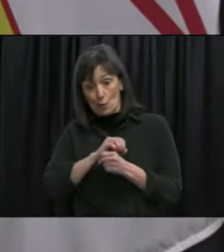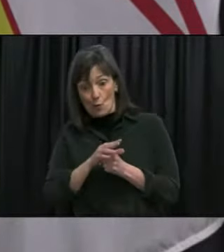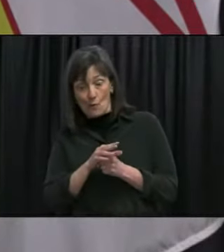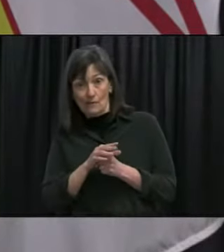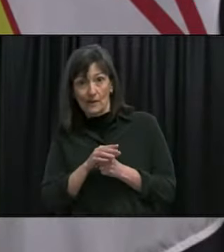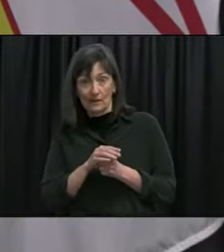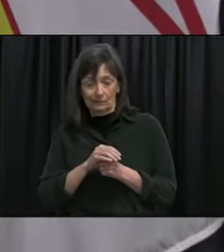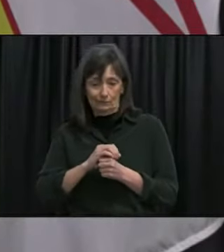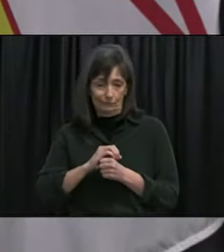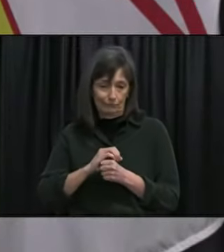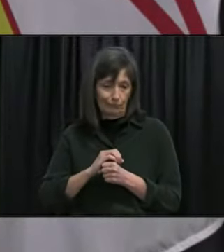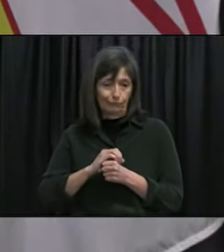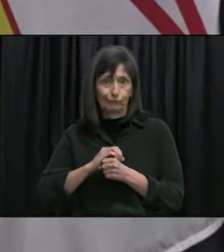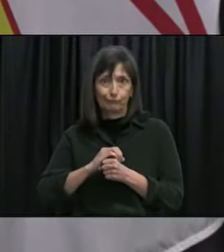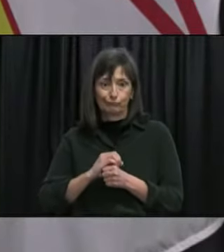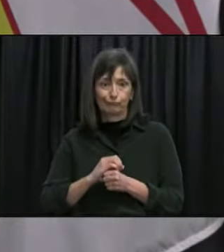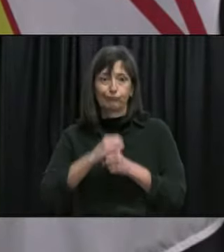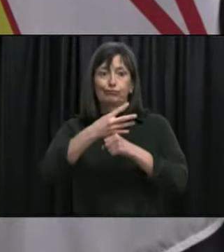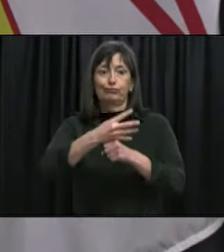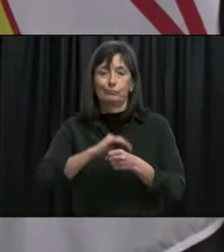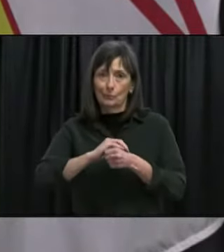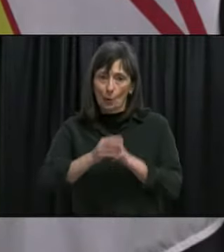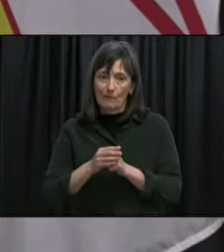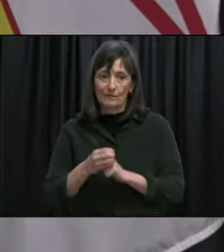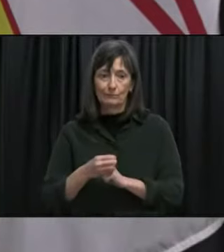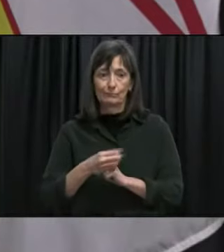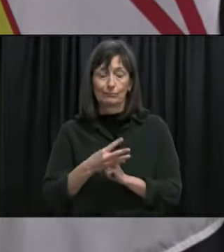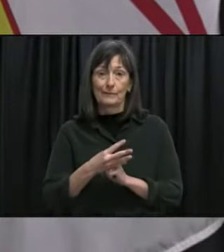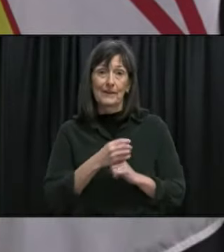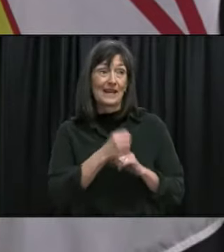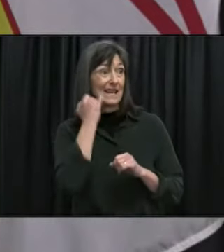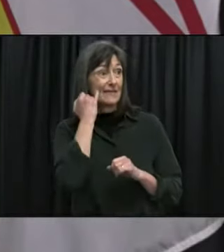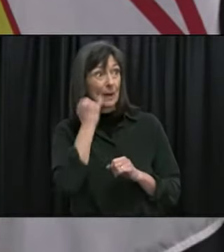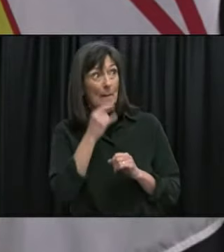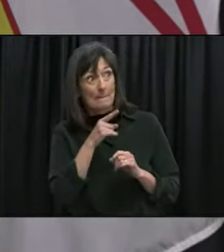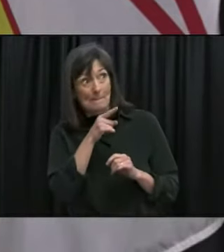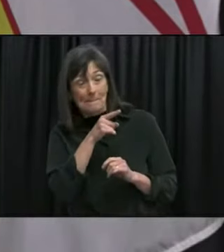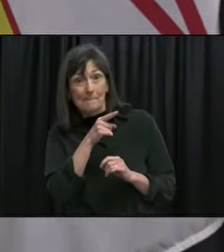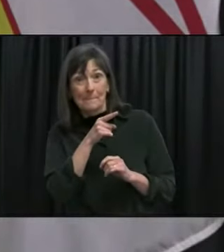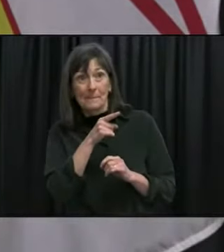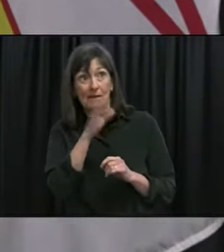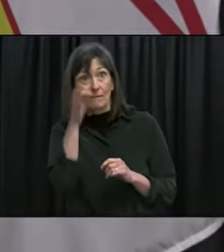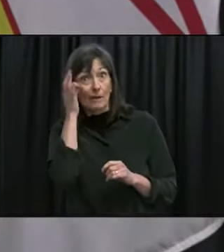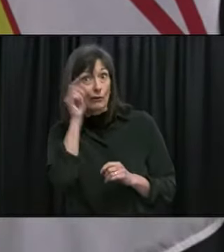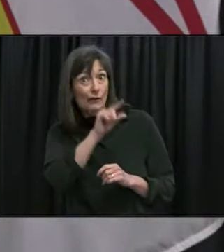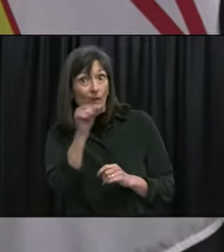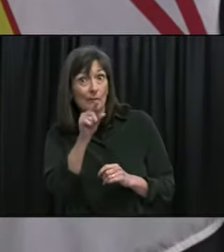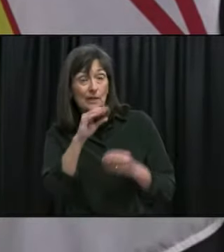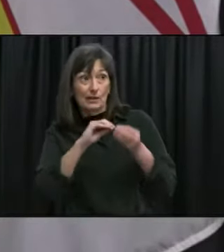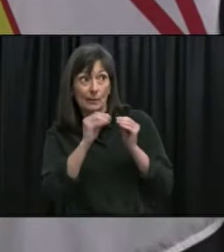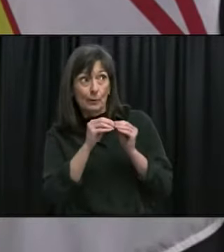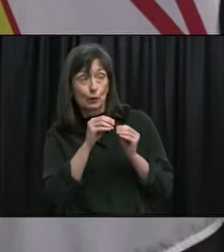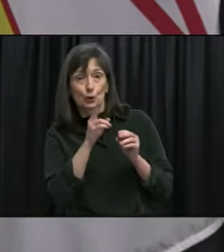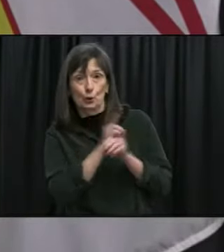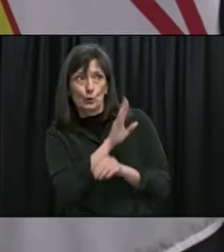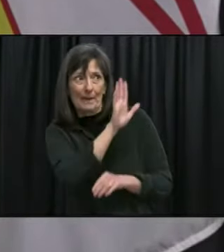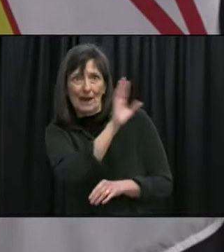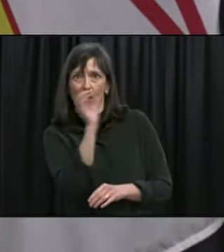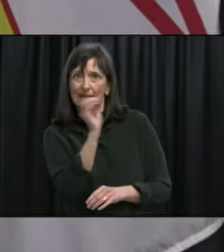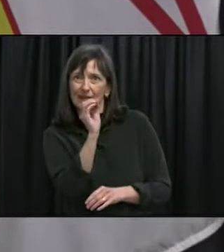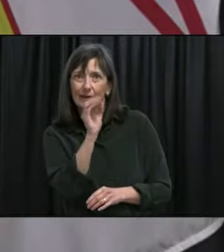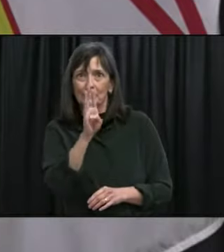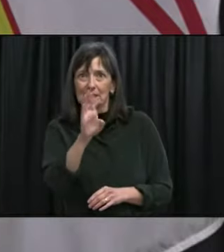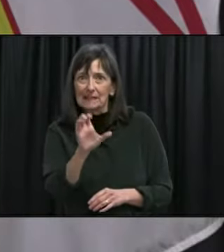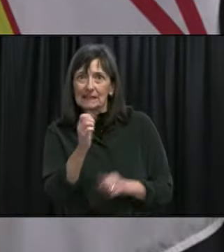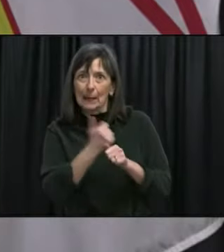this virus extrapolated from using the data that was publicly available on the federal government website for Ontario or